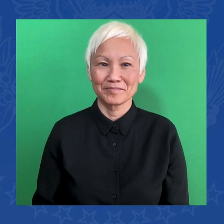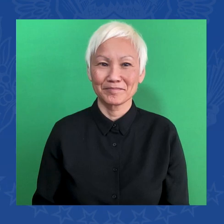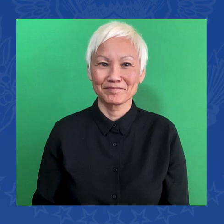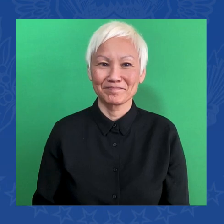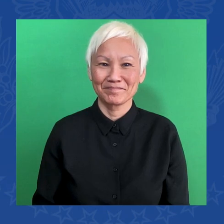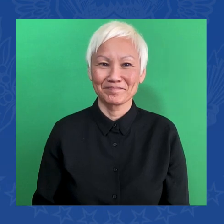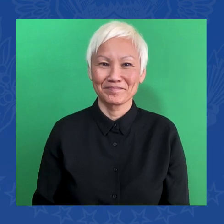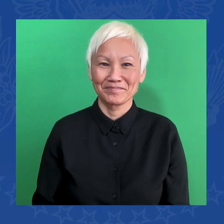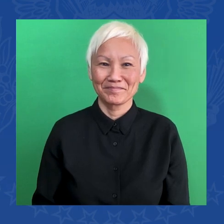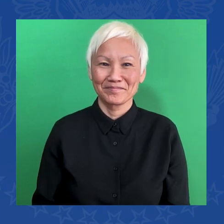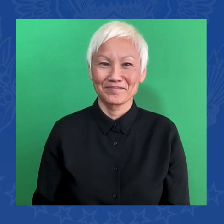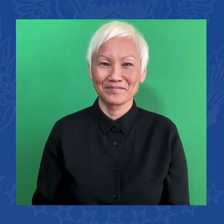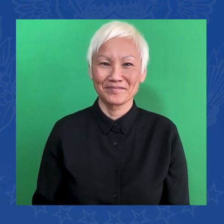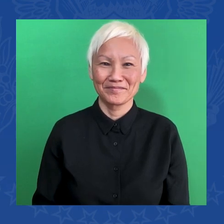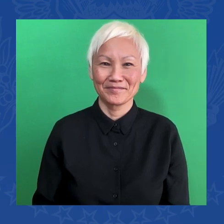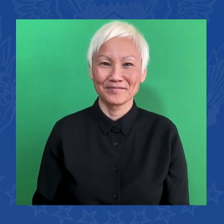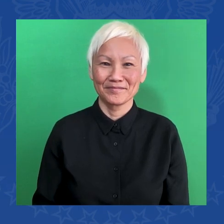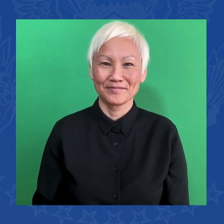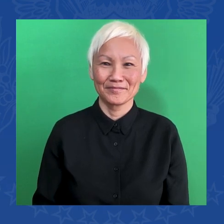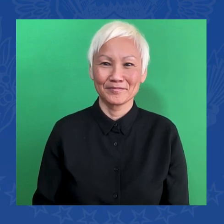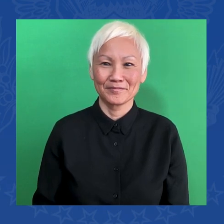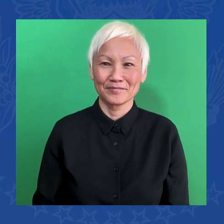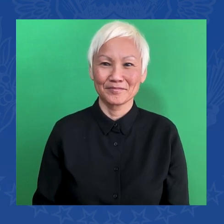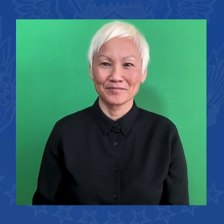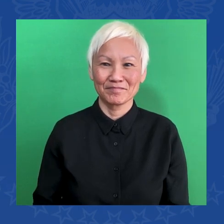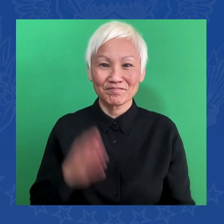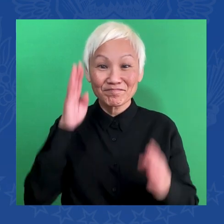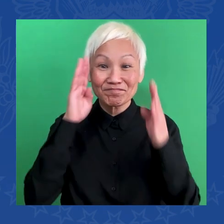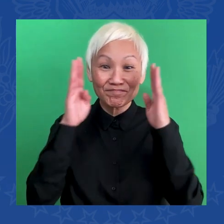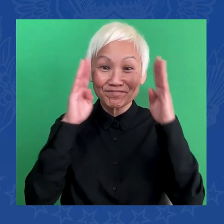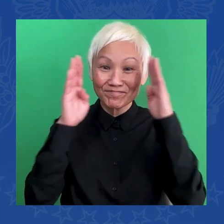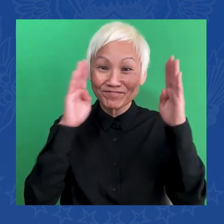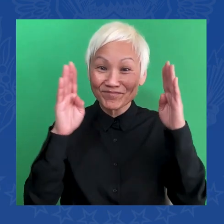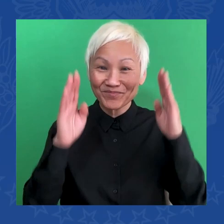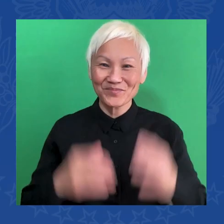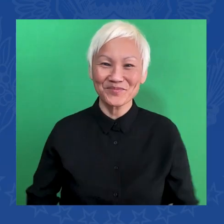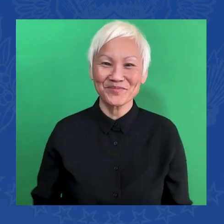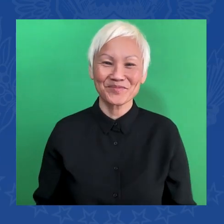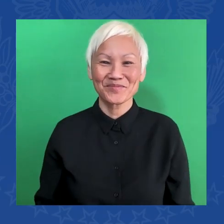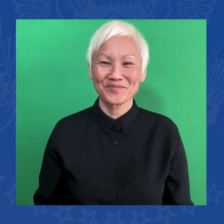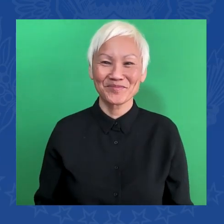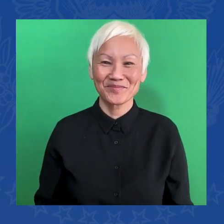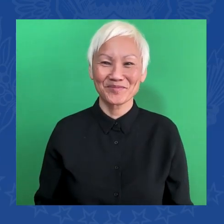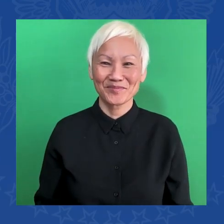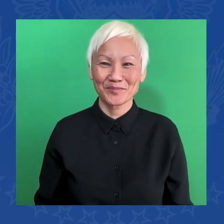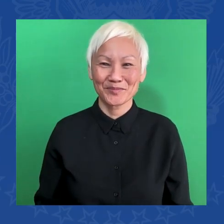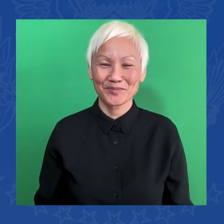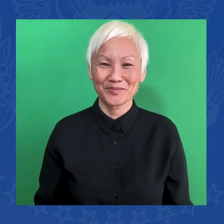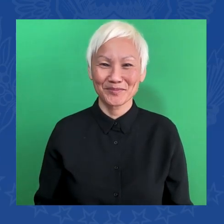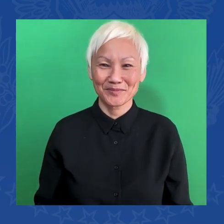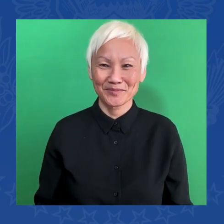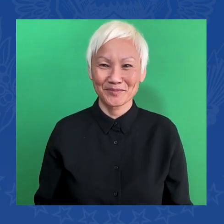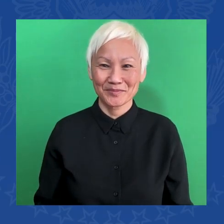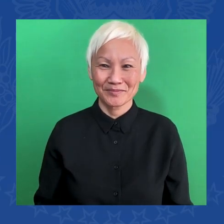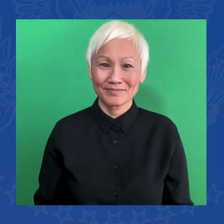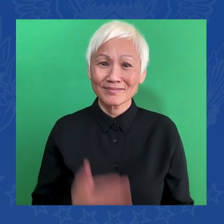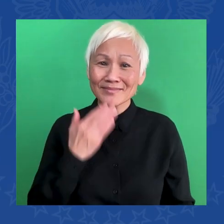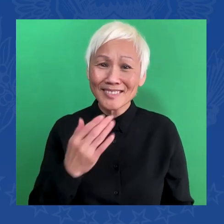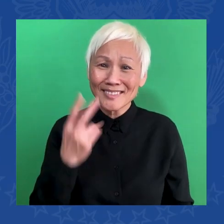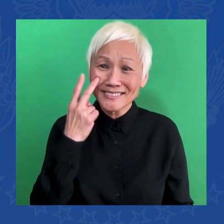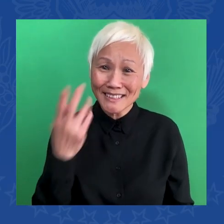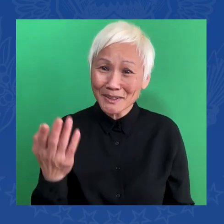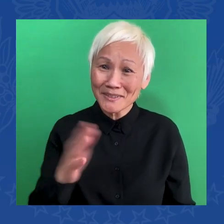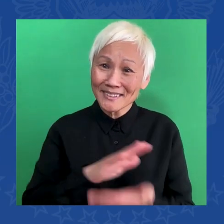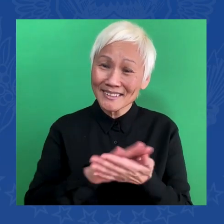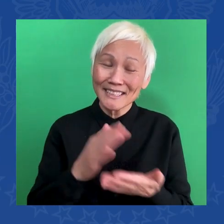Dr. How are you? Good to see you. How are you doing? Very well, thank you. Pleasure to see you. Dr. Nice to see you, Mr. Sorry. Dr. Doc, thanks.